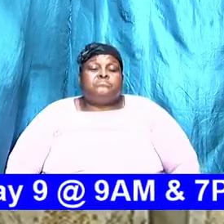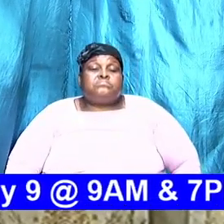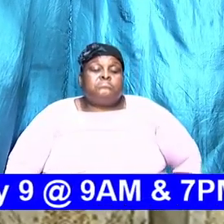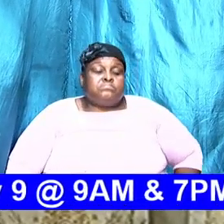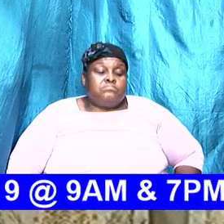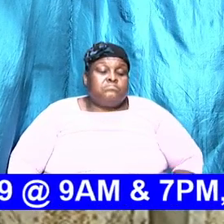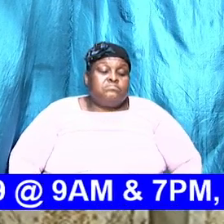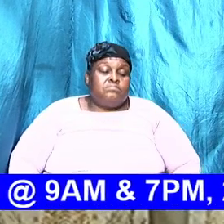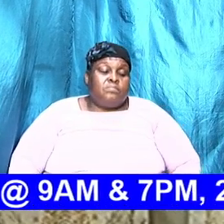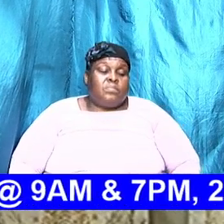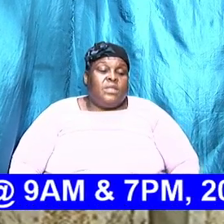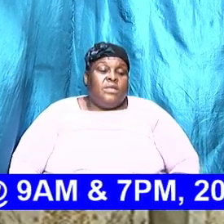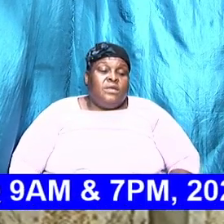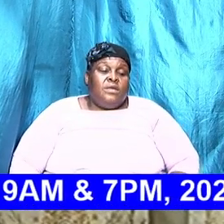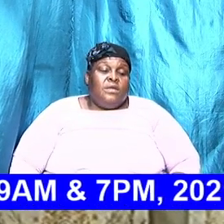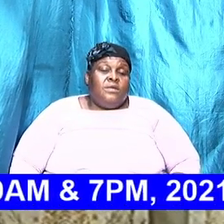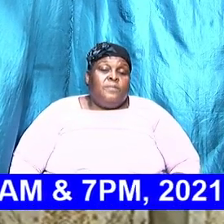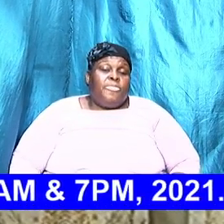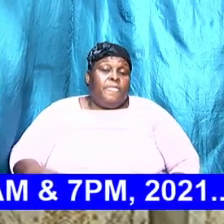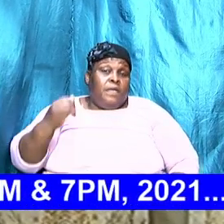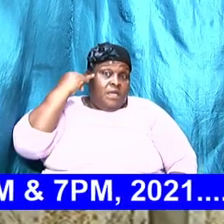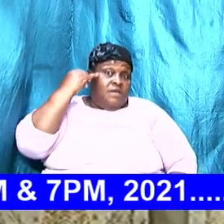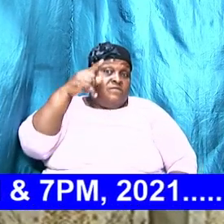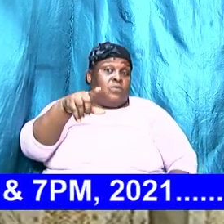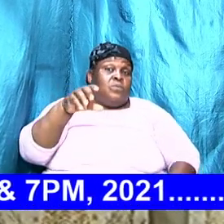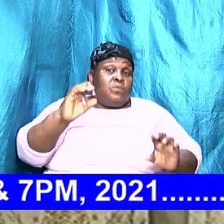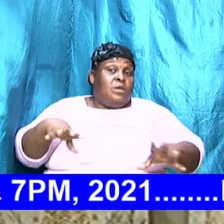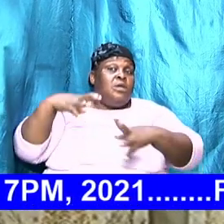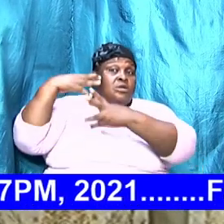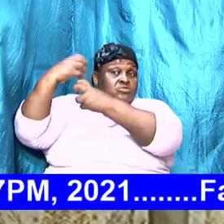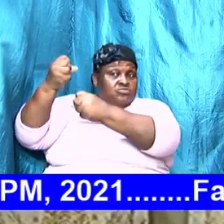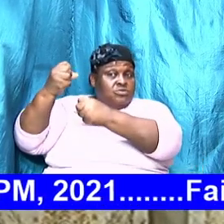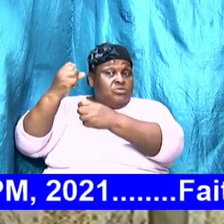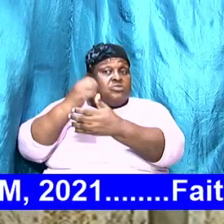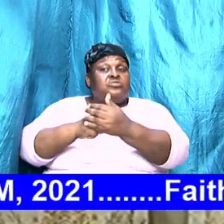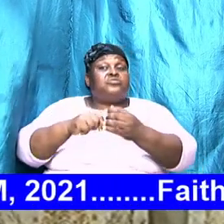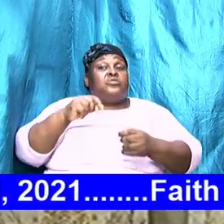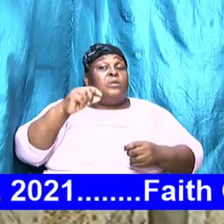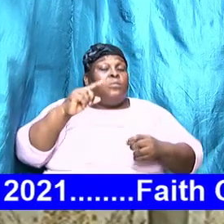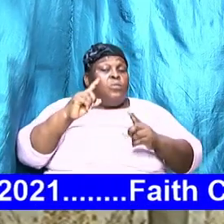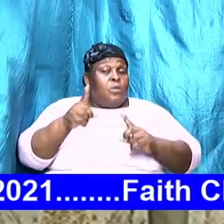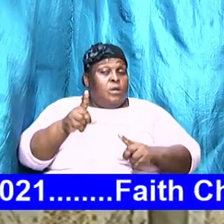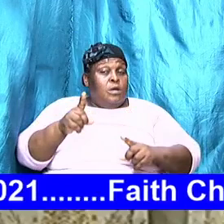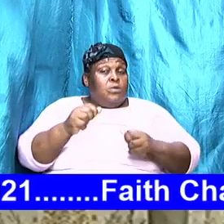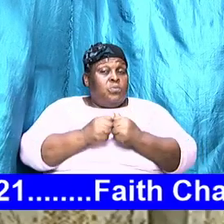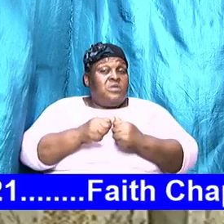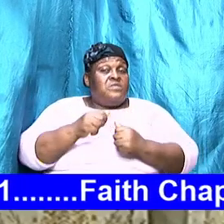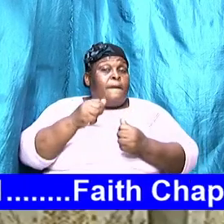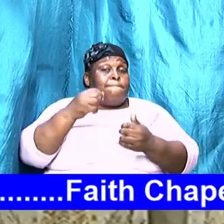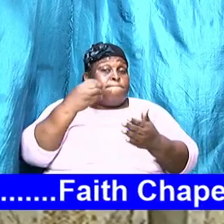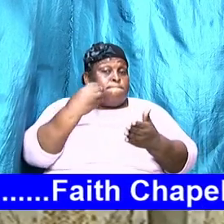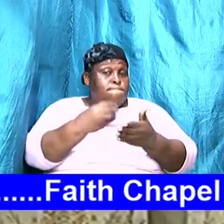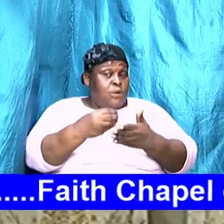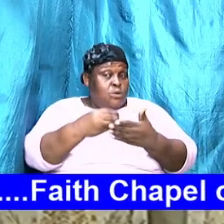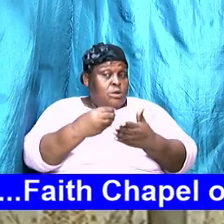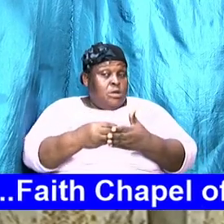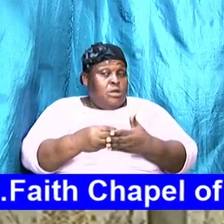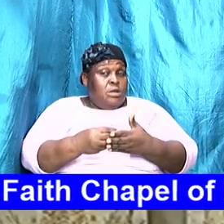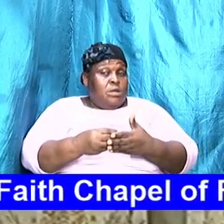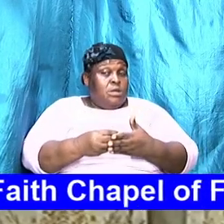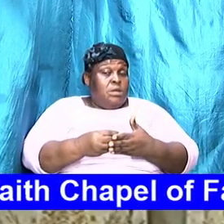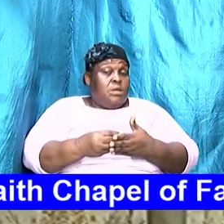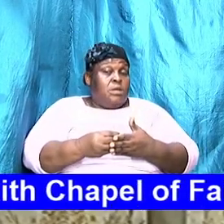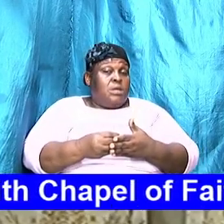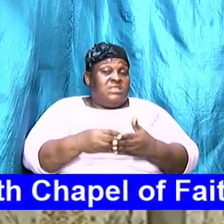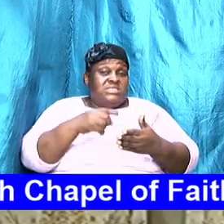if you can trust somebody with your money with outlining to them what